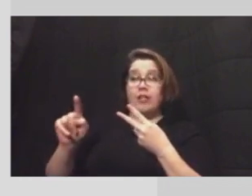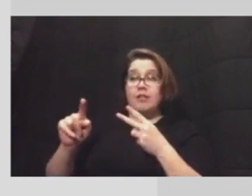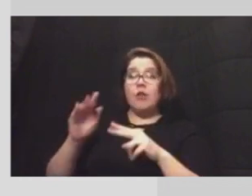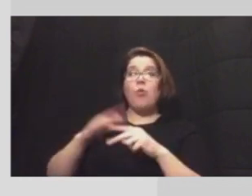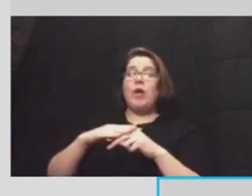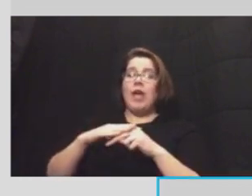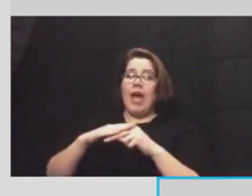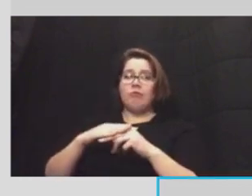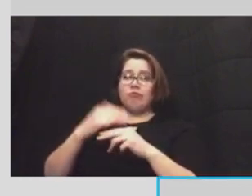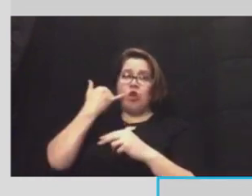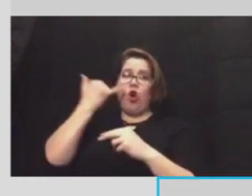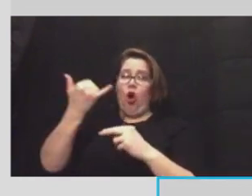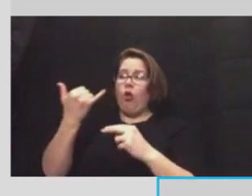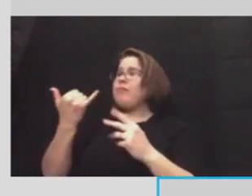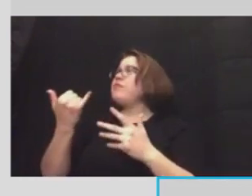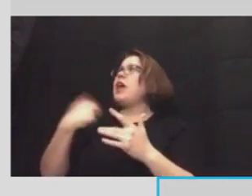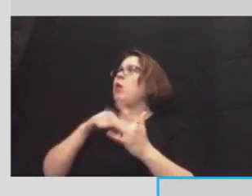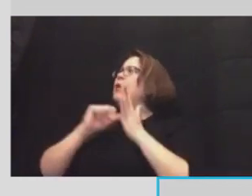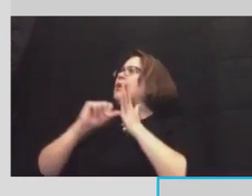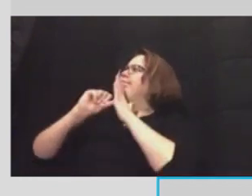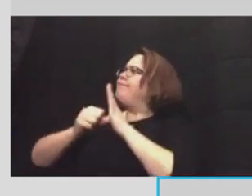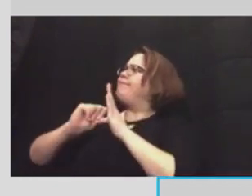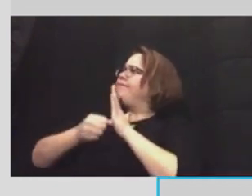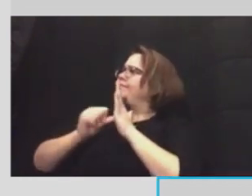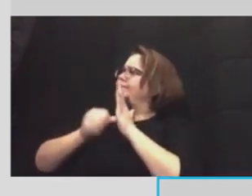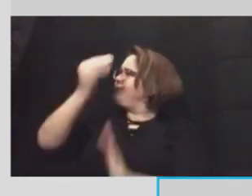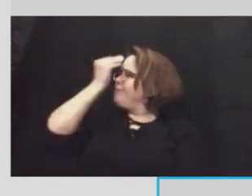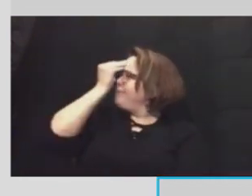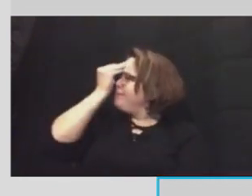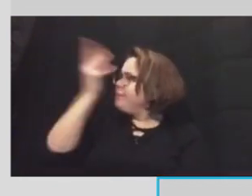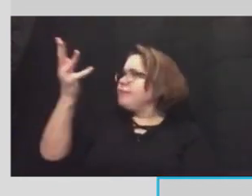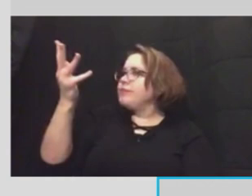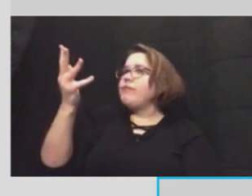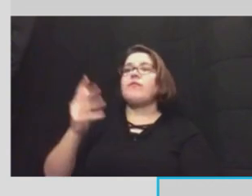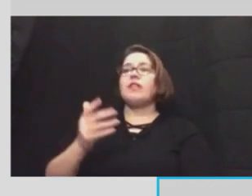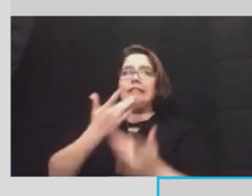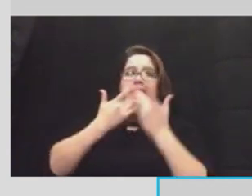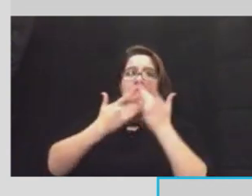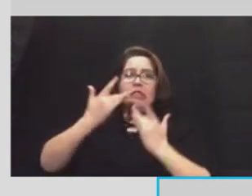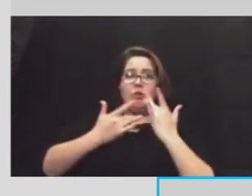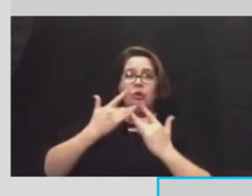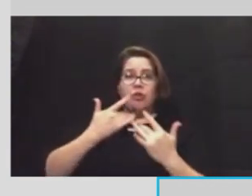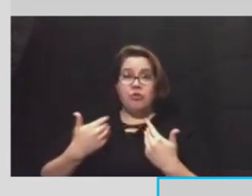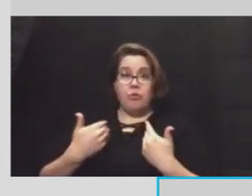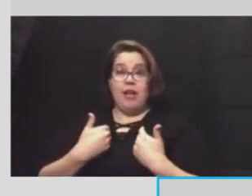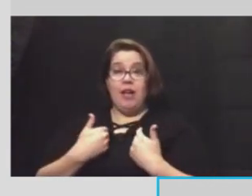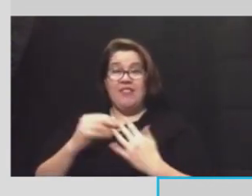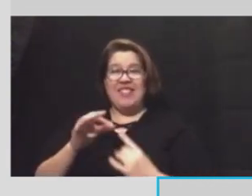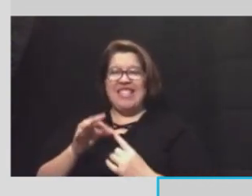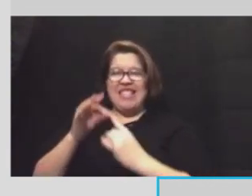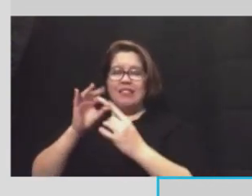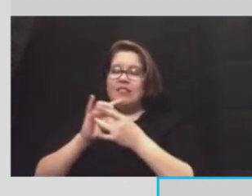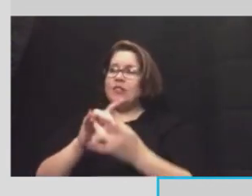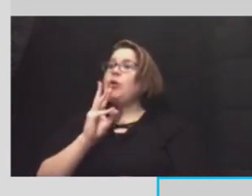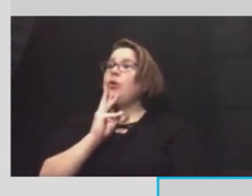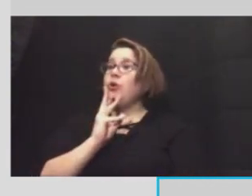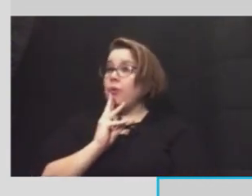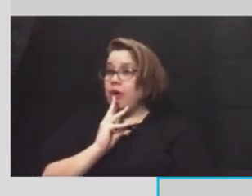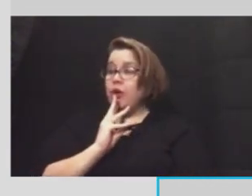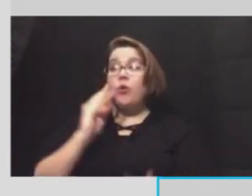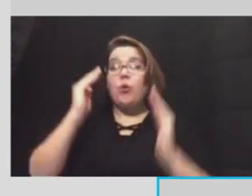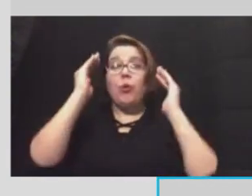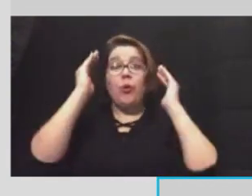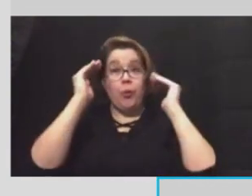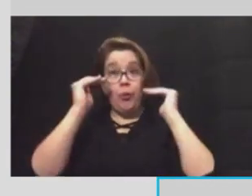and we again emphasized to them what the shortage is uh particularly the water so hopefully we'll see